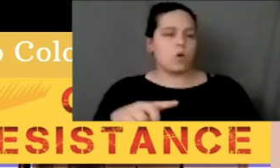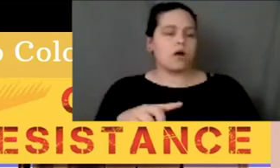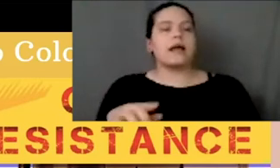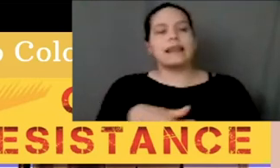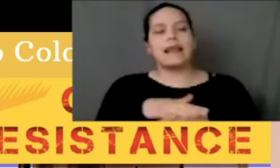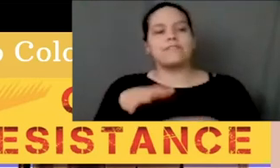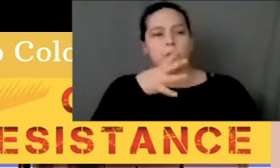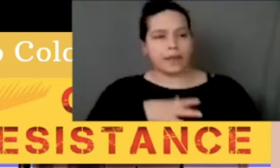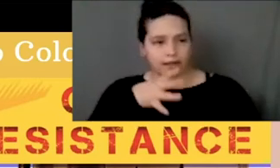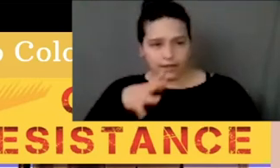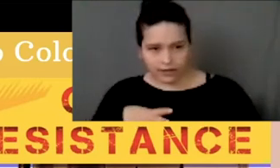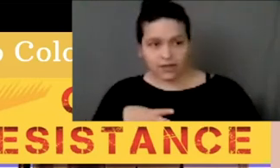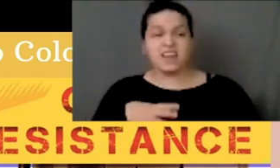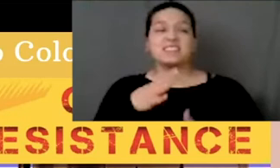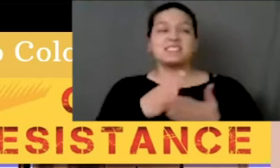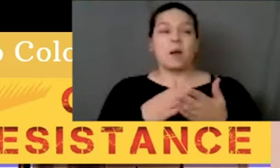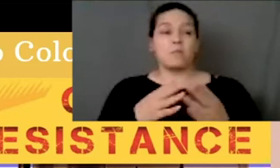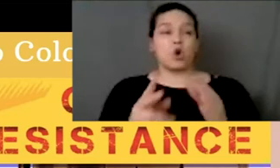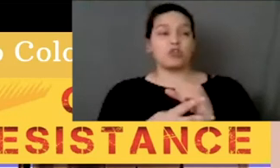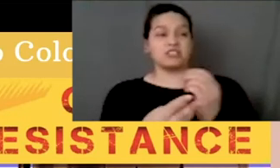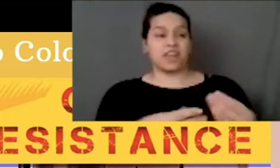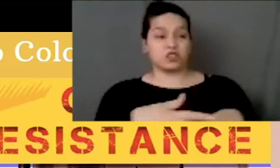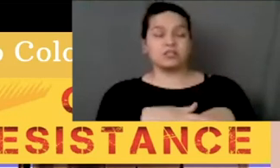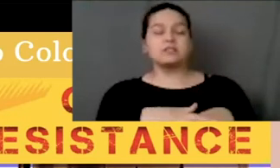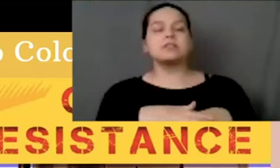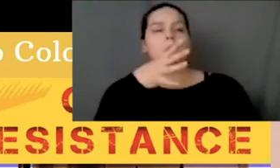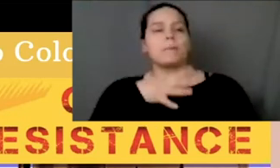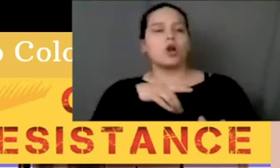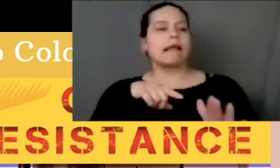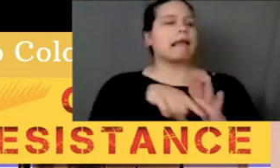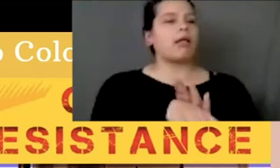reservations, native women are murdered at 10 times the US average.